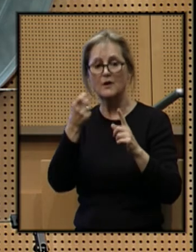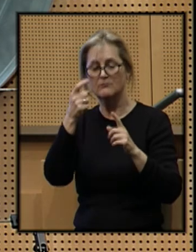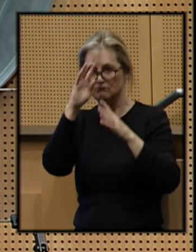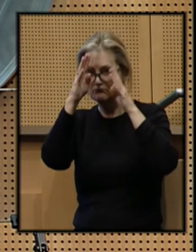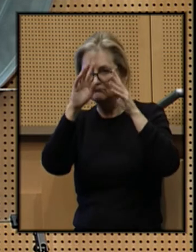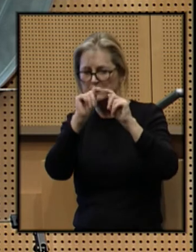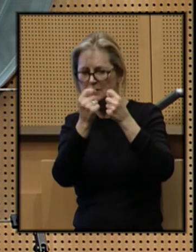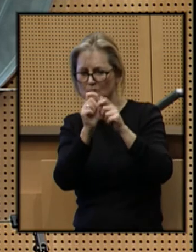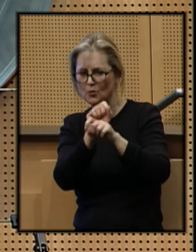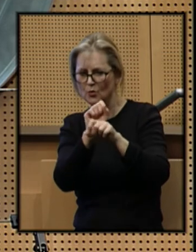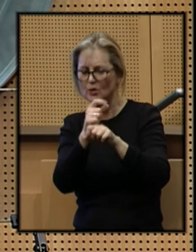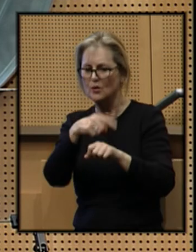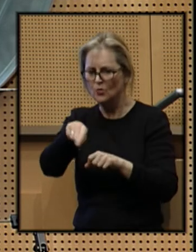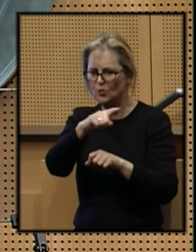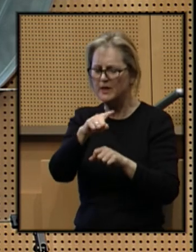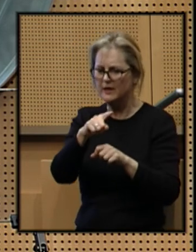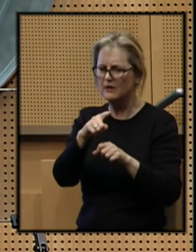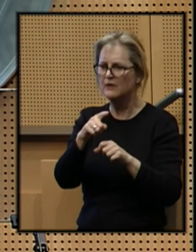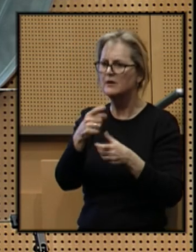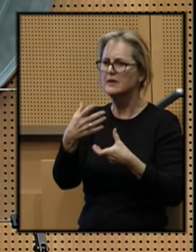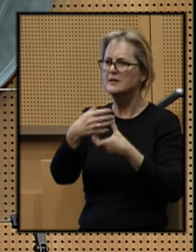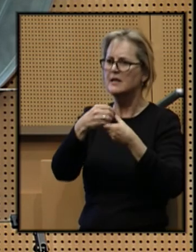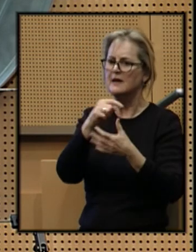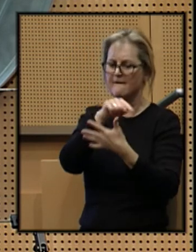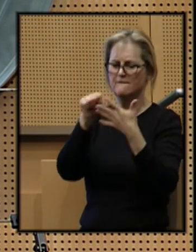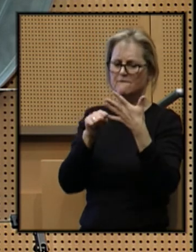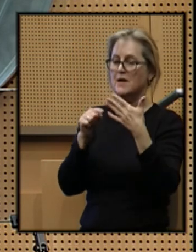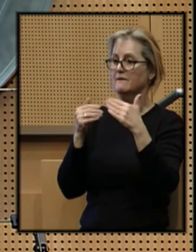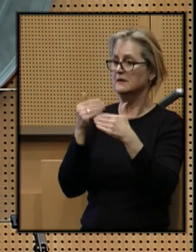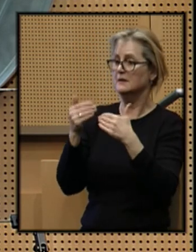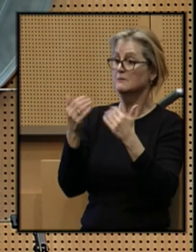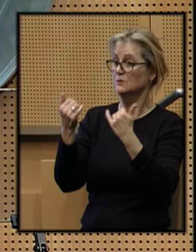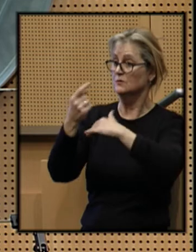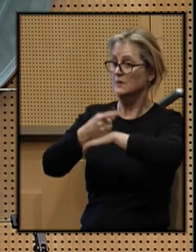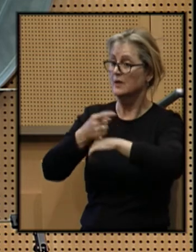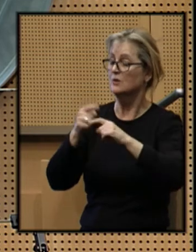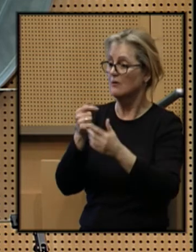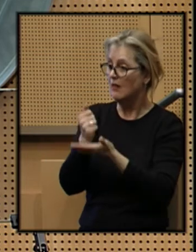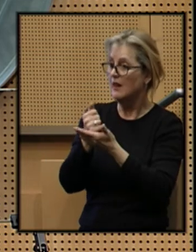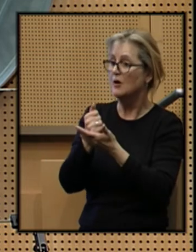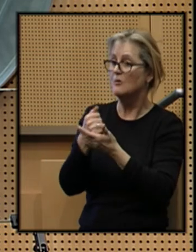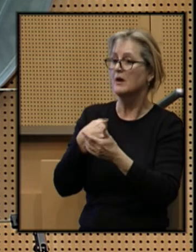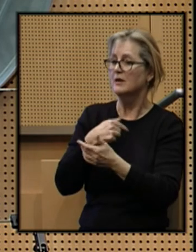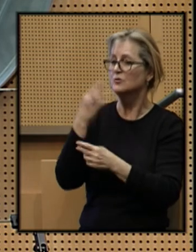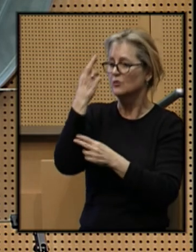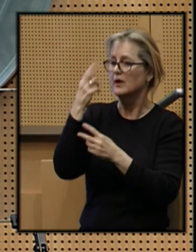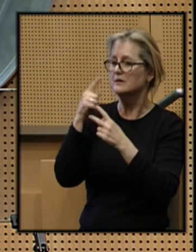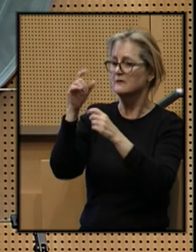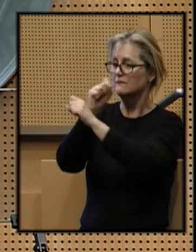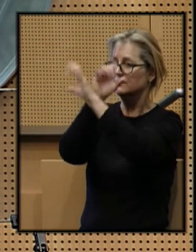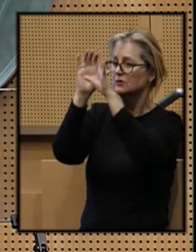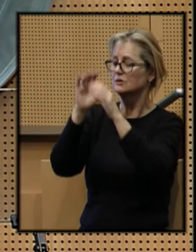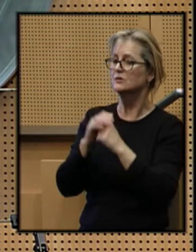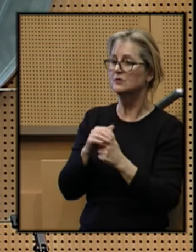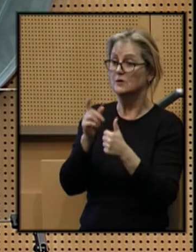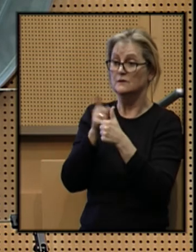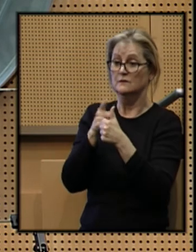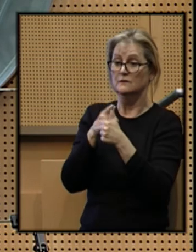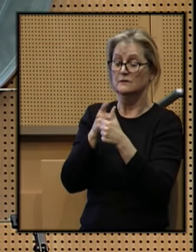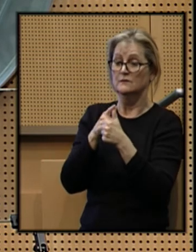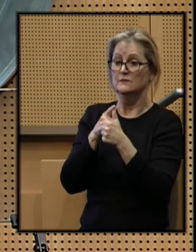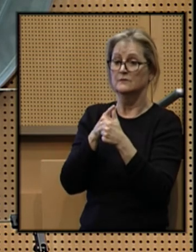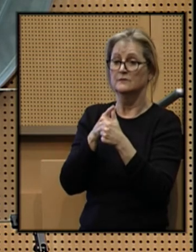team's work, we are taking five important steps today to help us realize that vision. First,